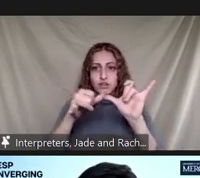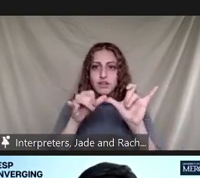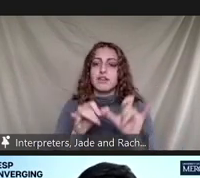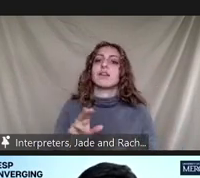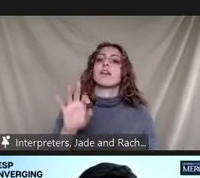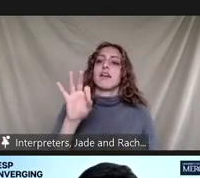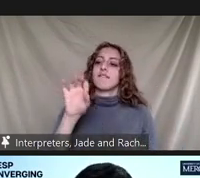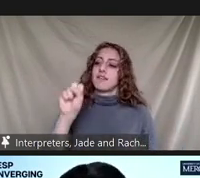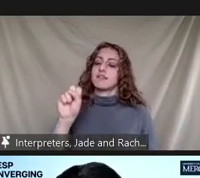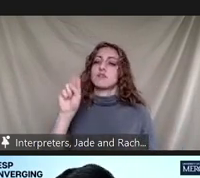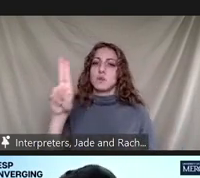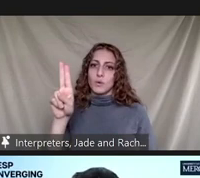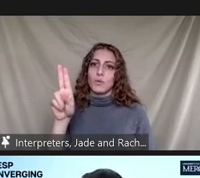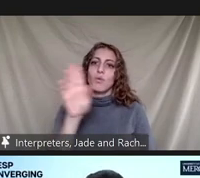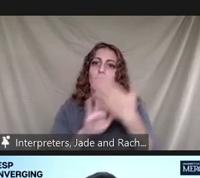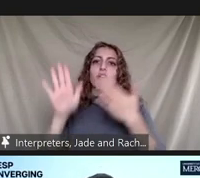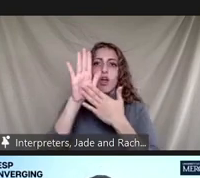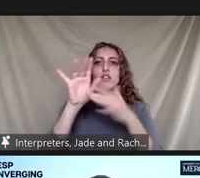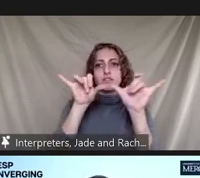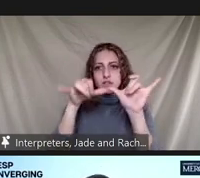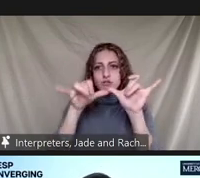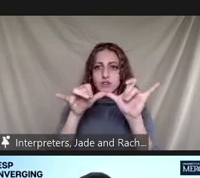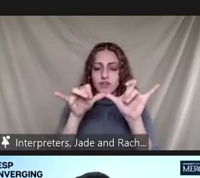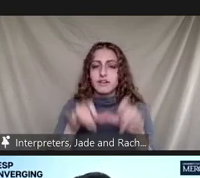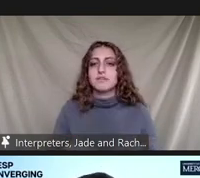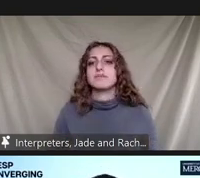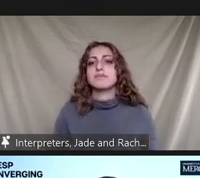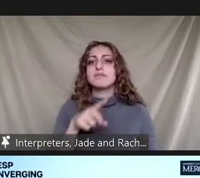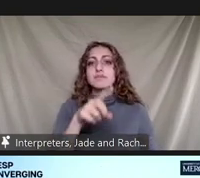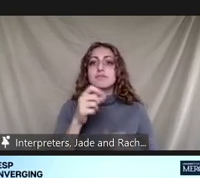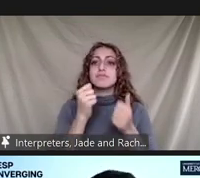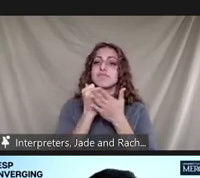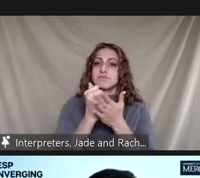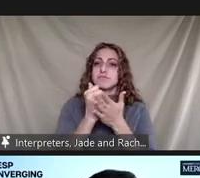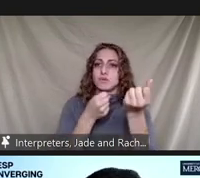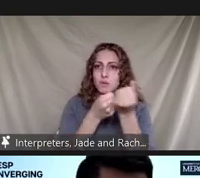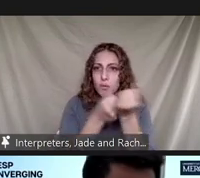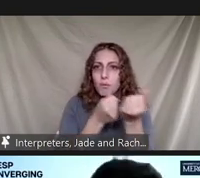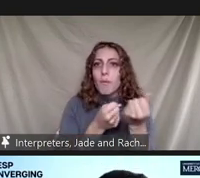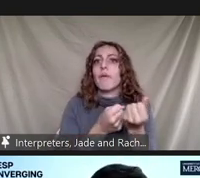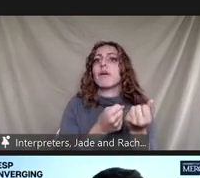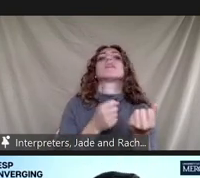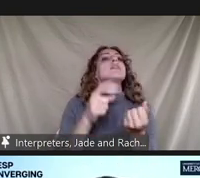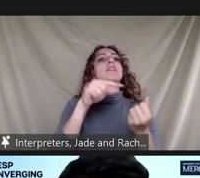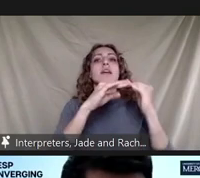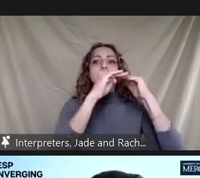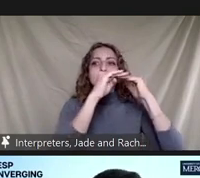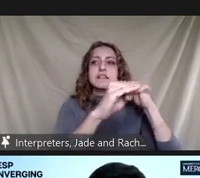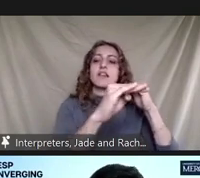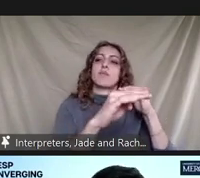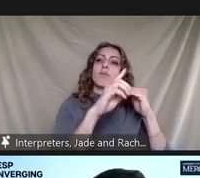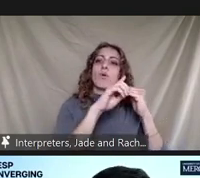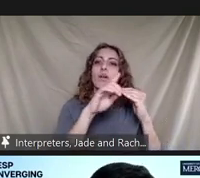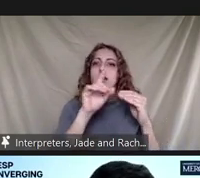college of engineering he leads the sustainable and resilient infrastructure laboratory to address emerging issues facing